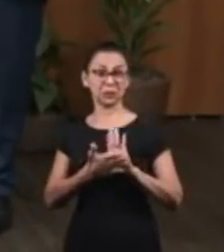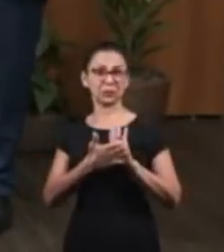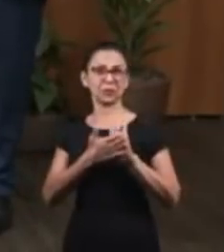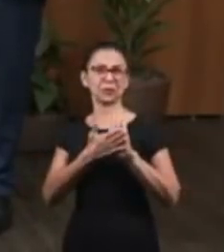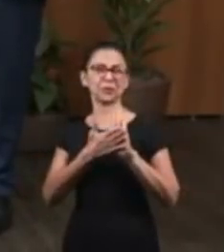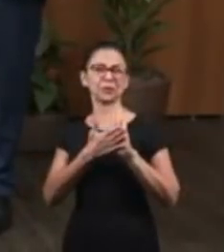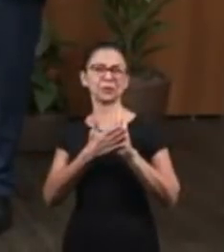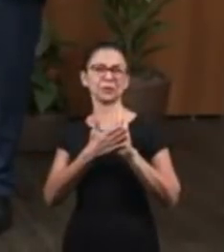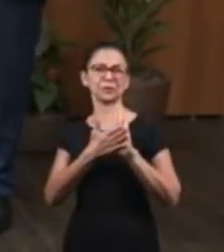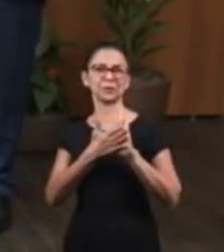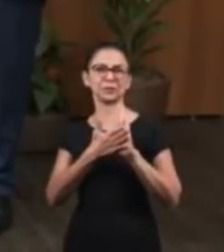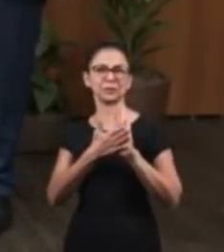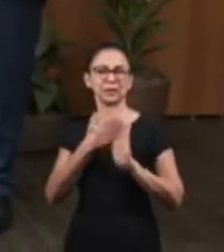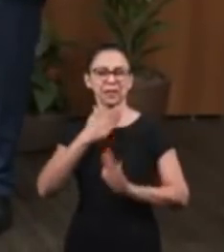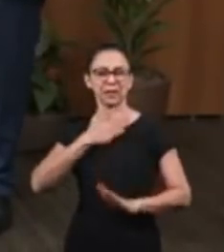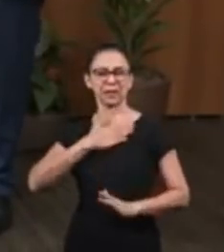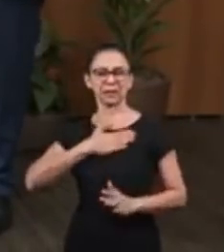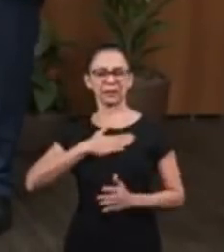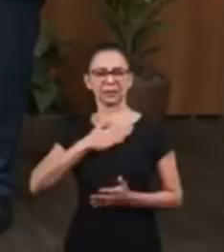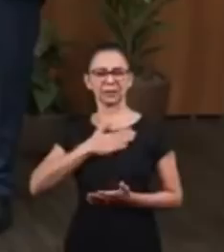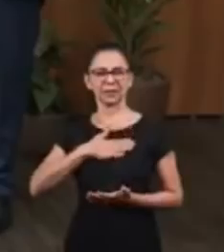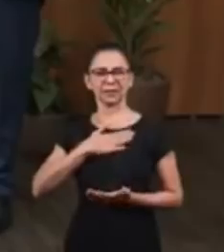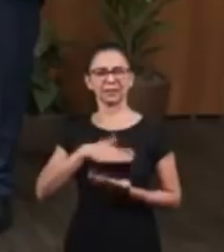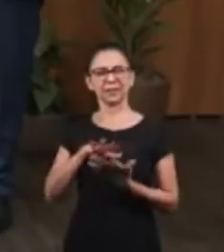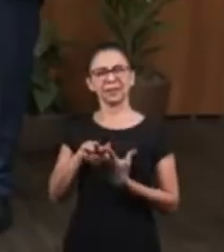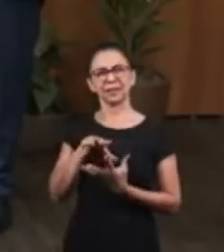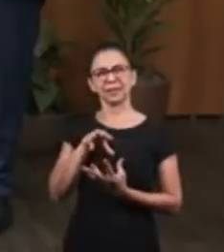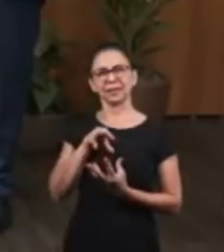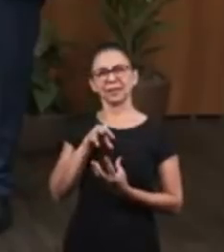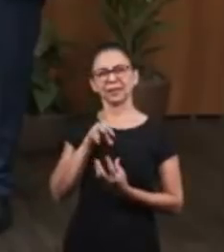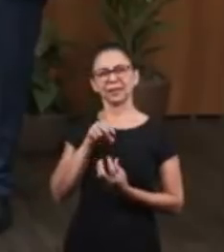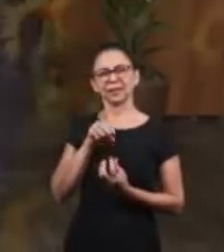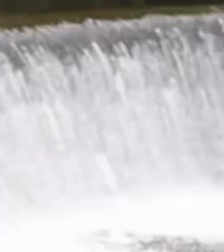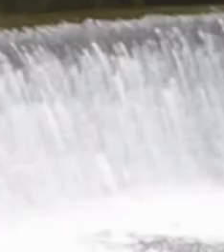It calms and comforts our souls.